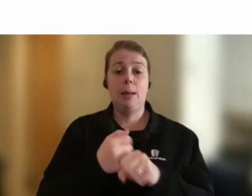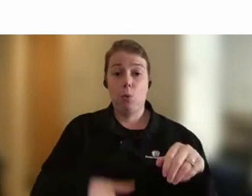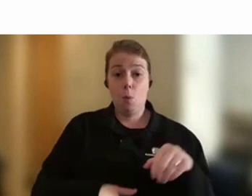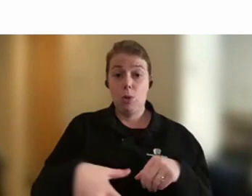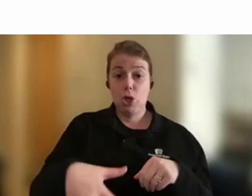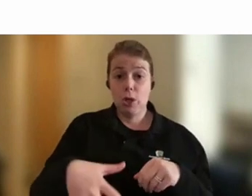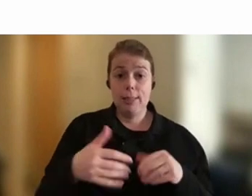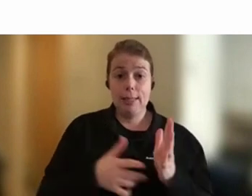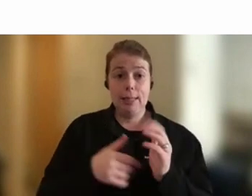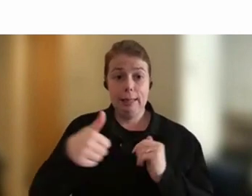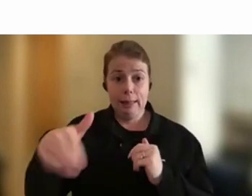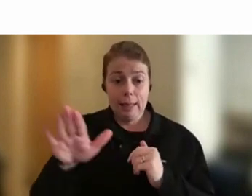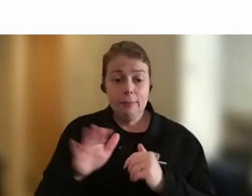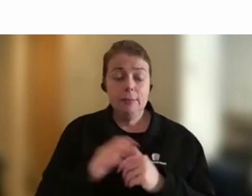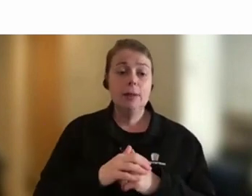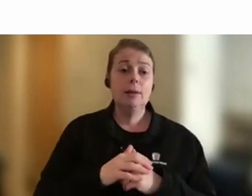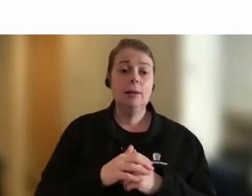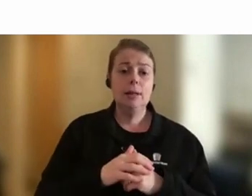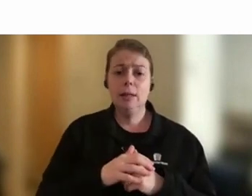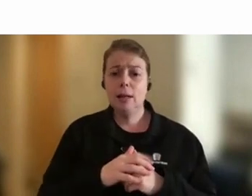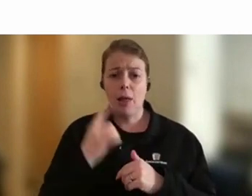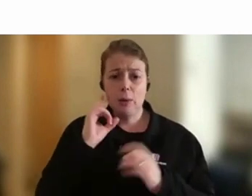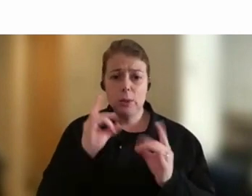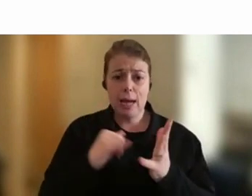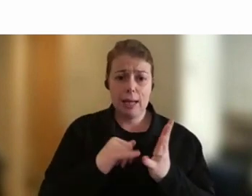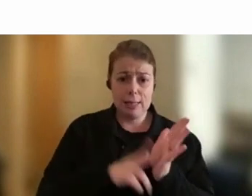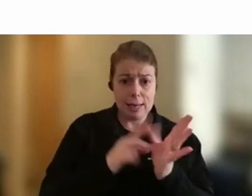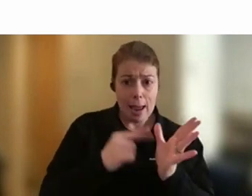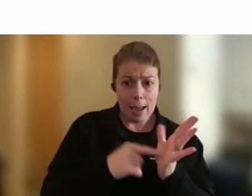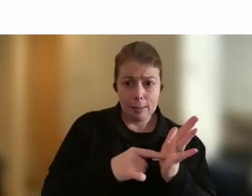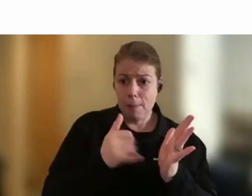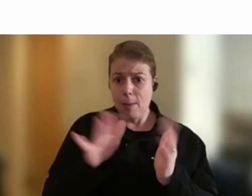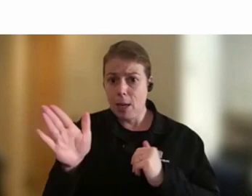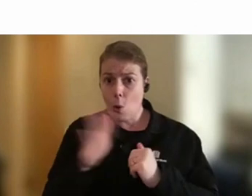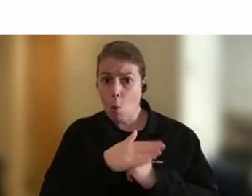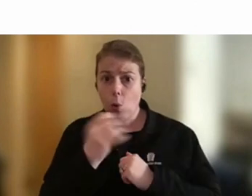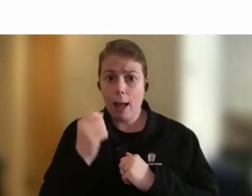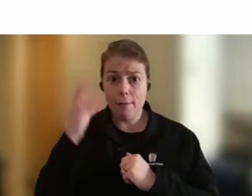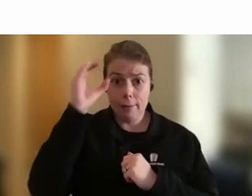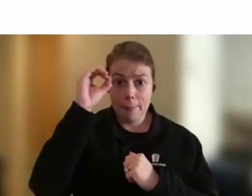I'll start with Natalie, but I think this is something that everyone may have an opinion on.